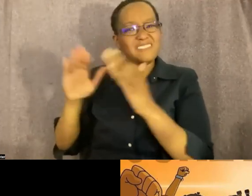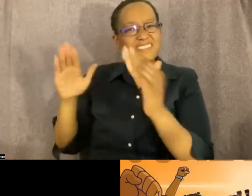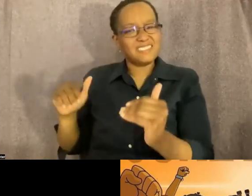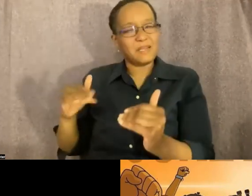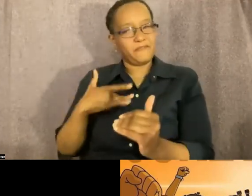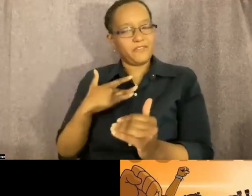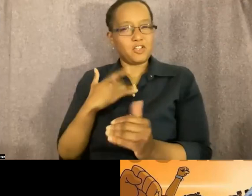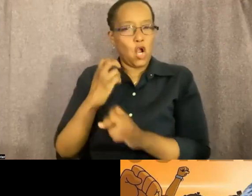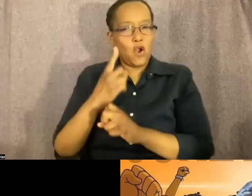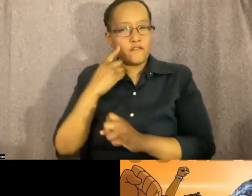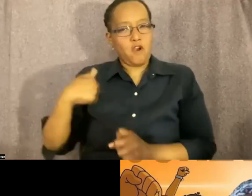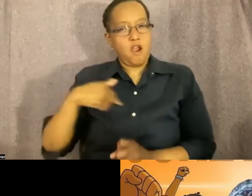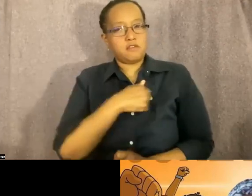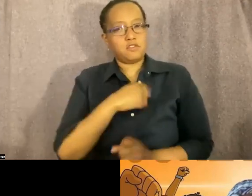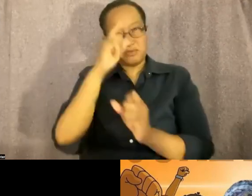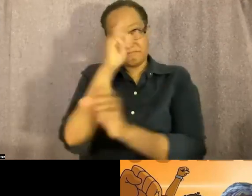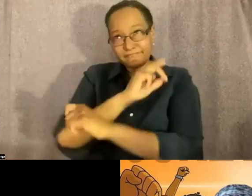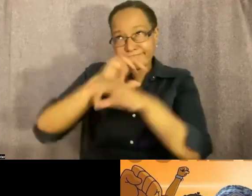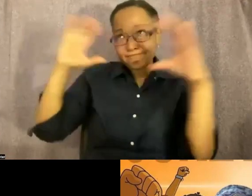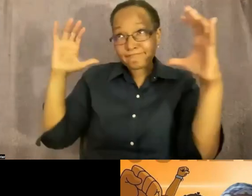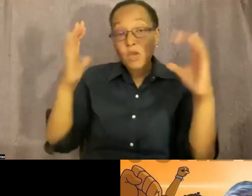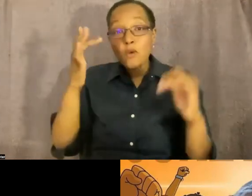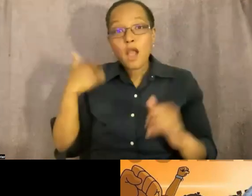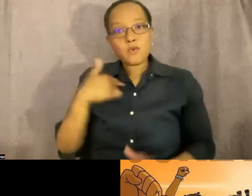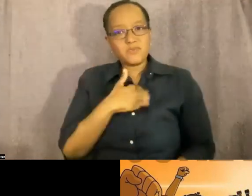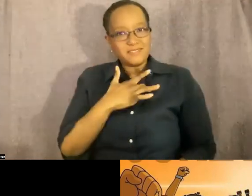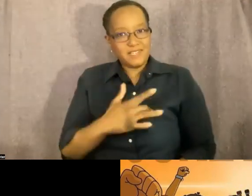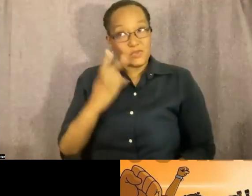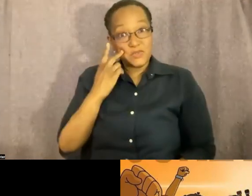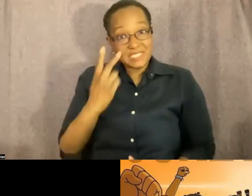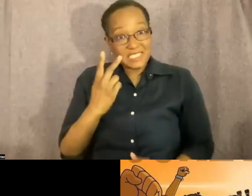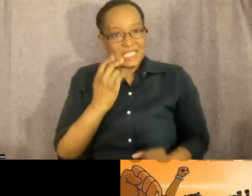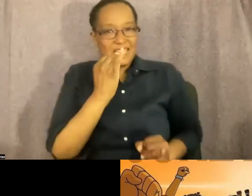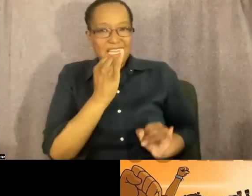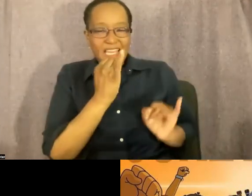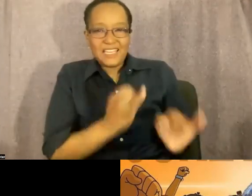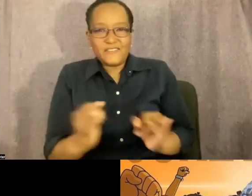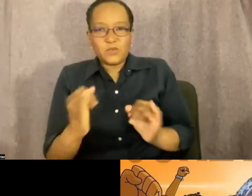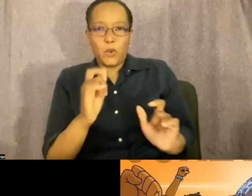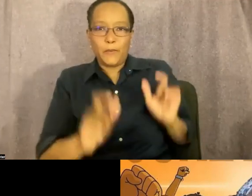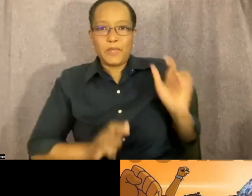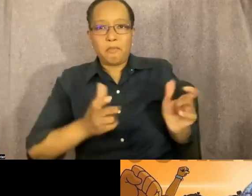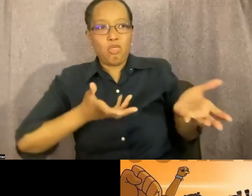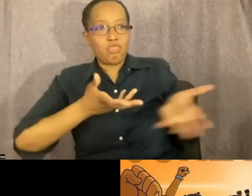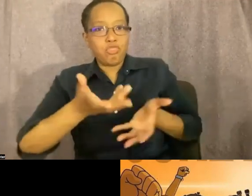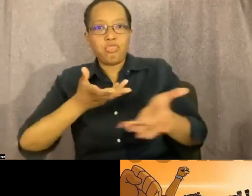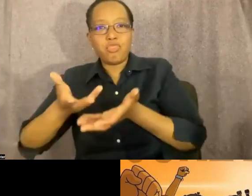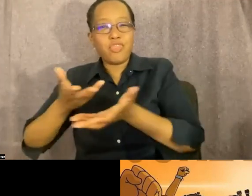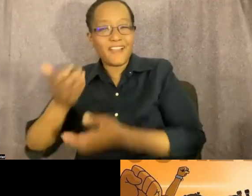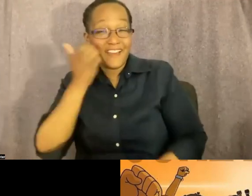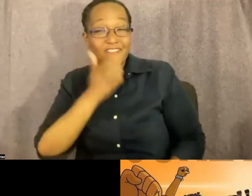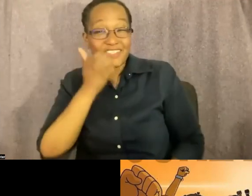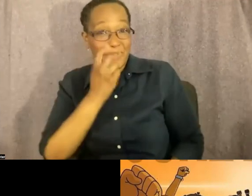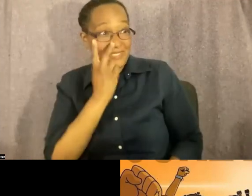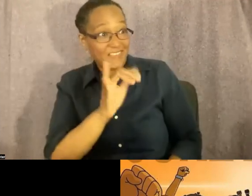because we see individuals and we engage with individuals on a daily basis. And so